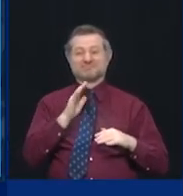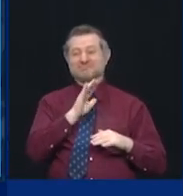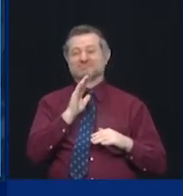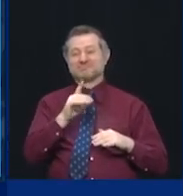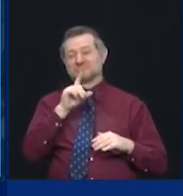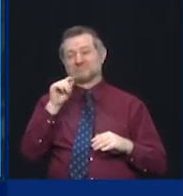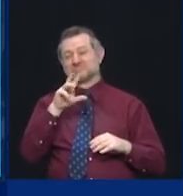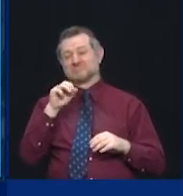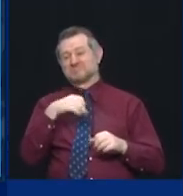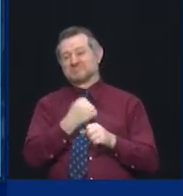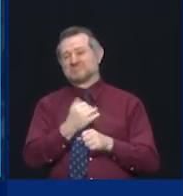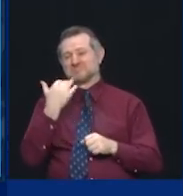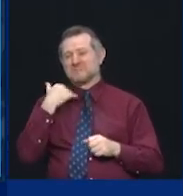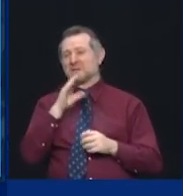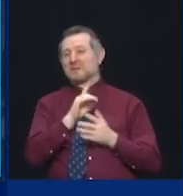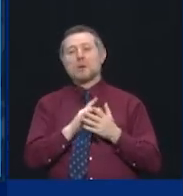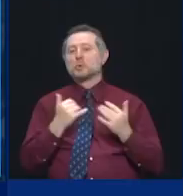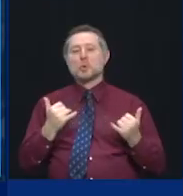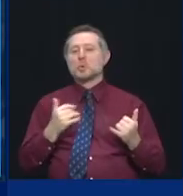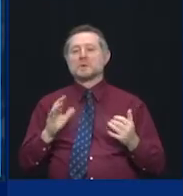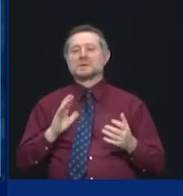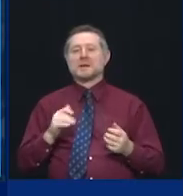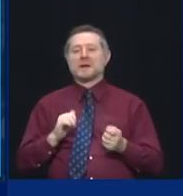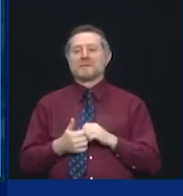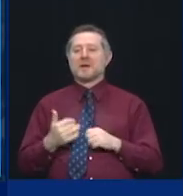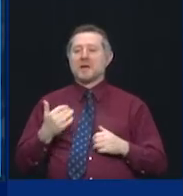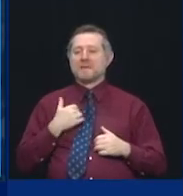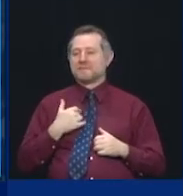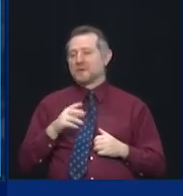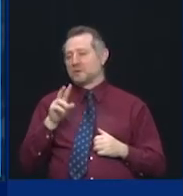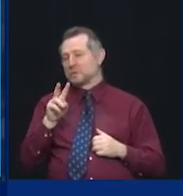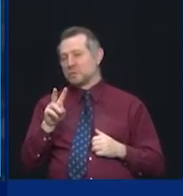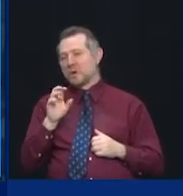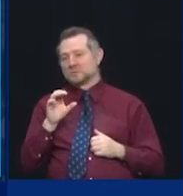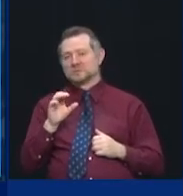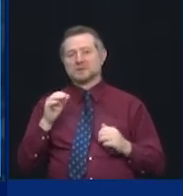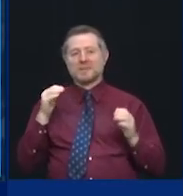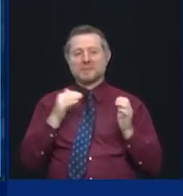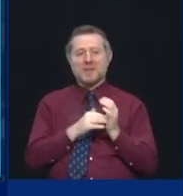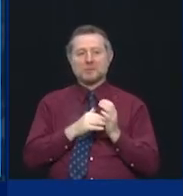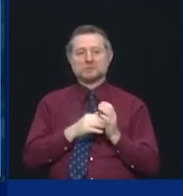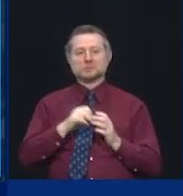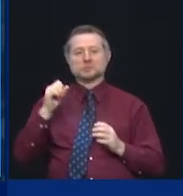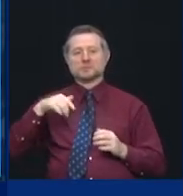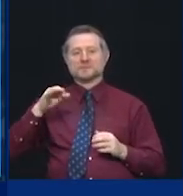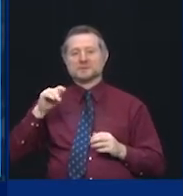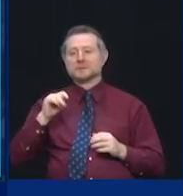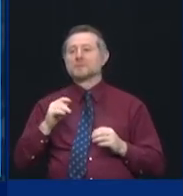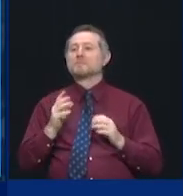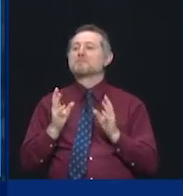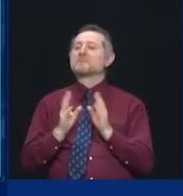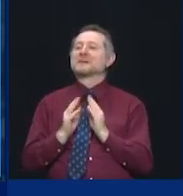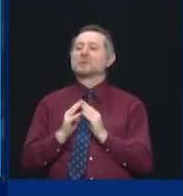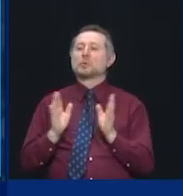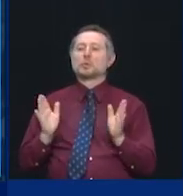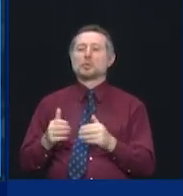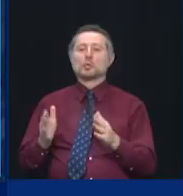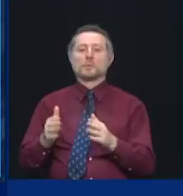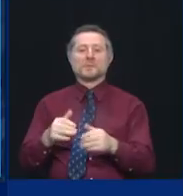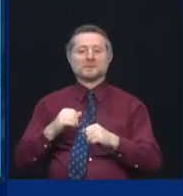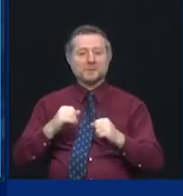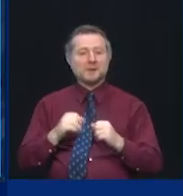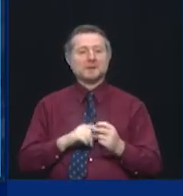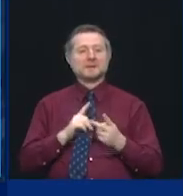years ago. Now it has 200,000 square feet of meeting room space, exhibit hall space,